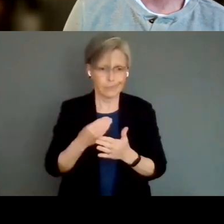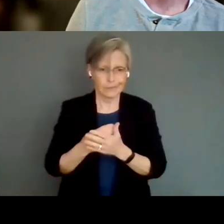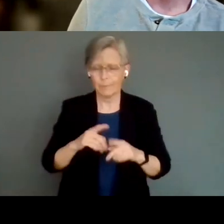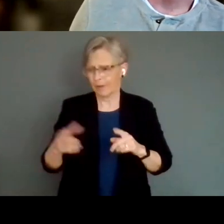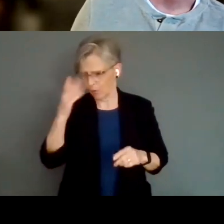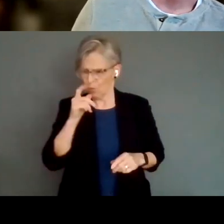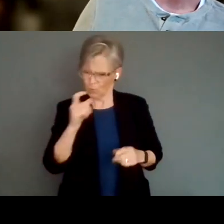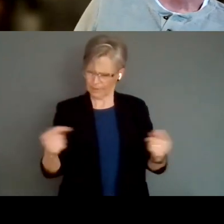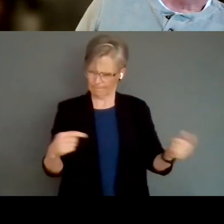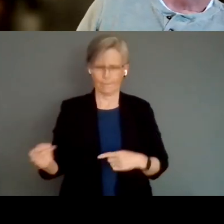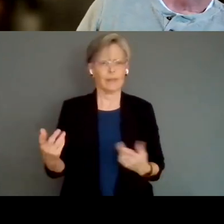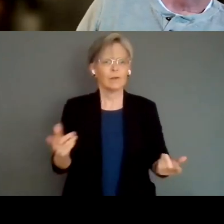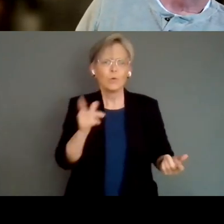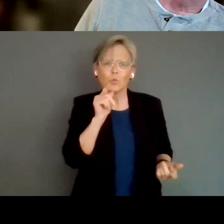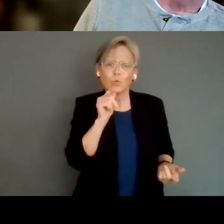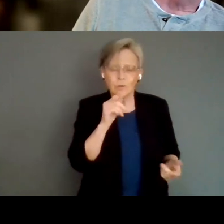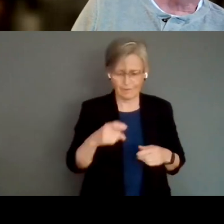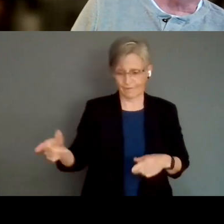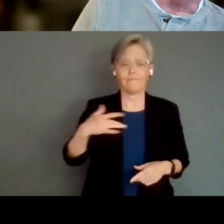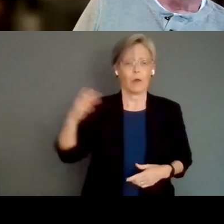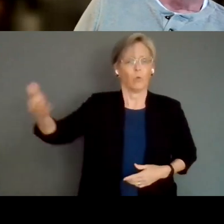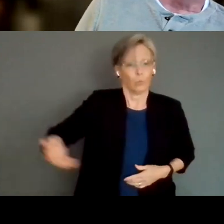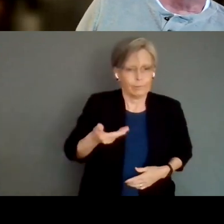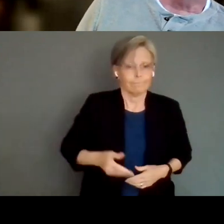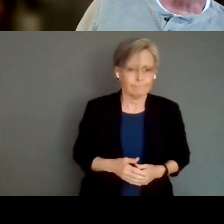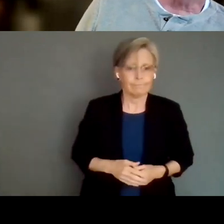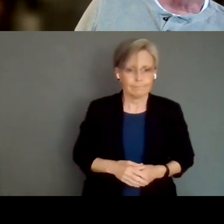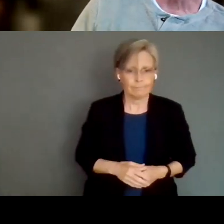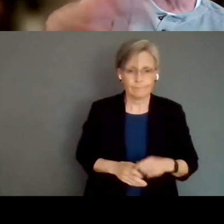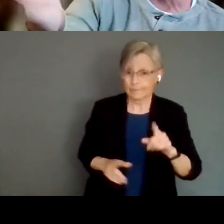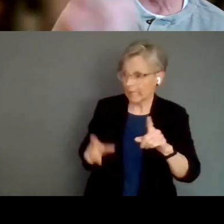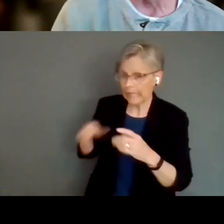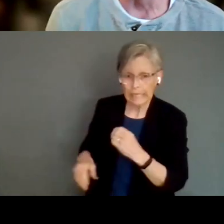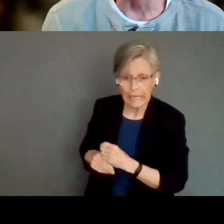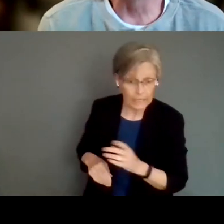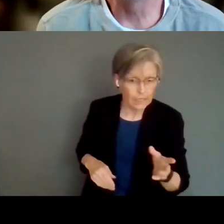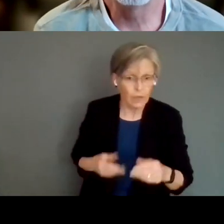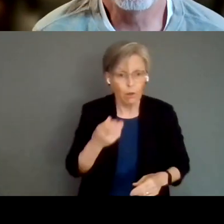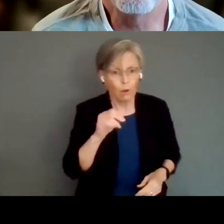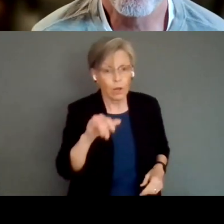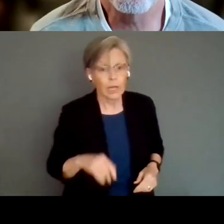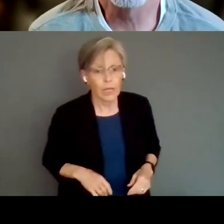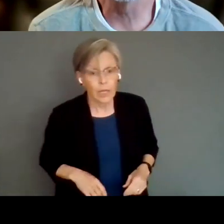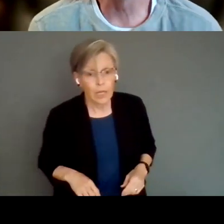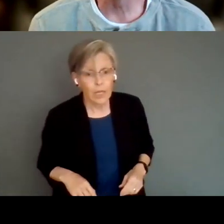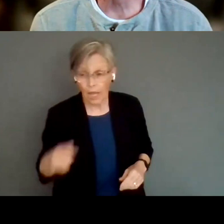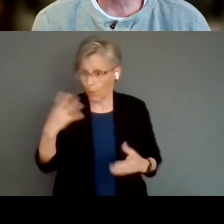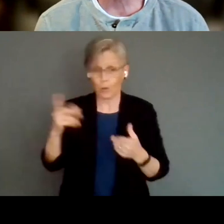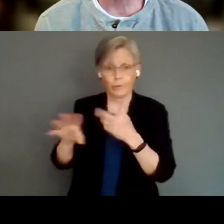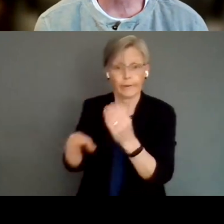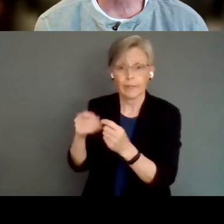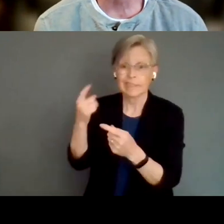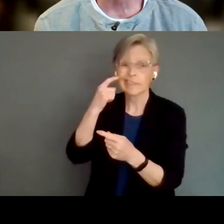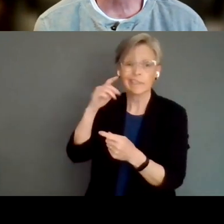constituents are and make them welcome. Yeah. Oh, sorry, go ahead, Holly. Oh, I was just going to say I would add to what